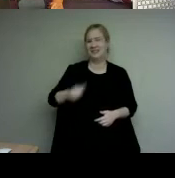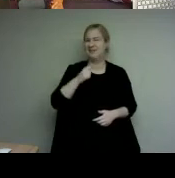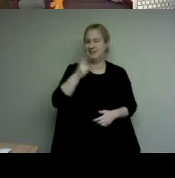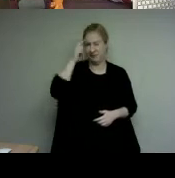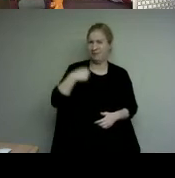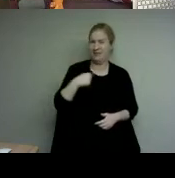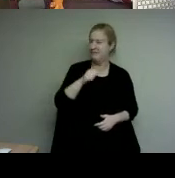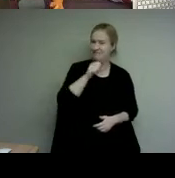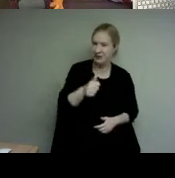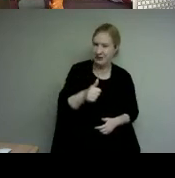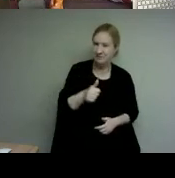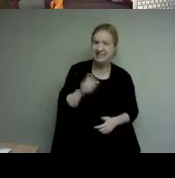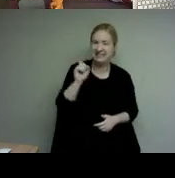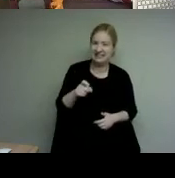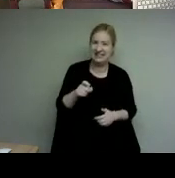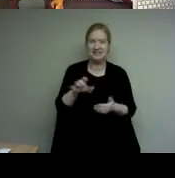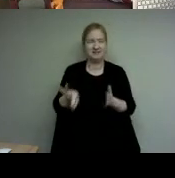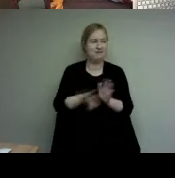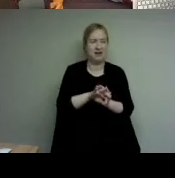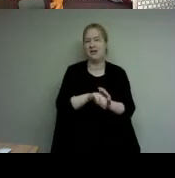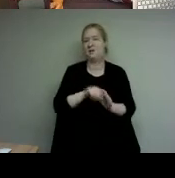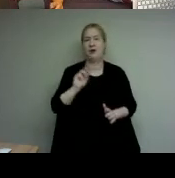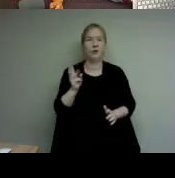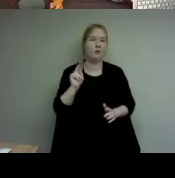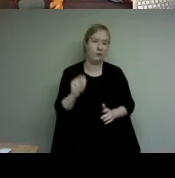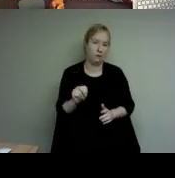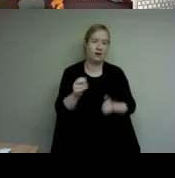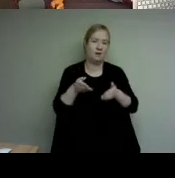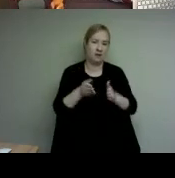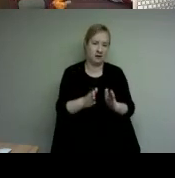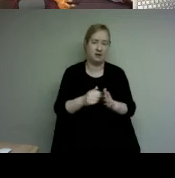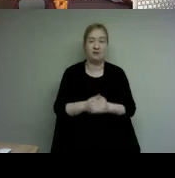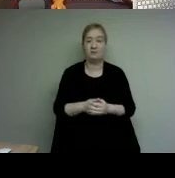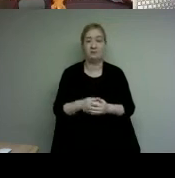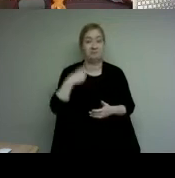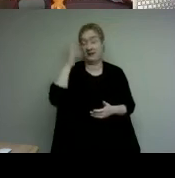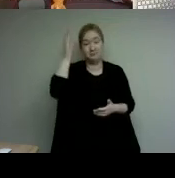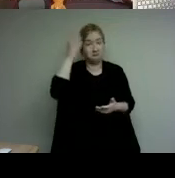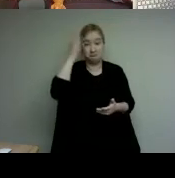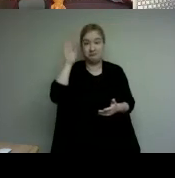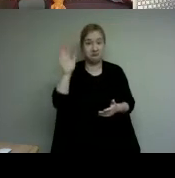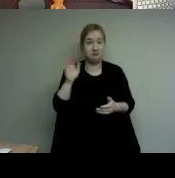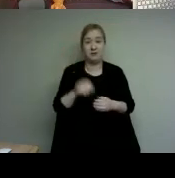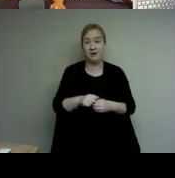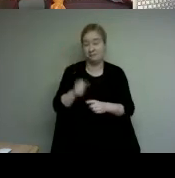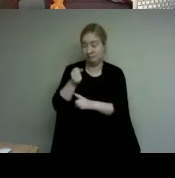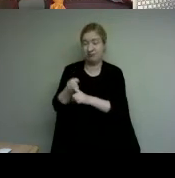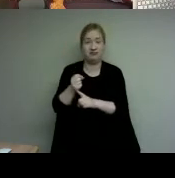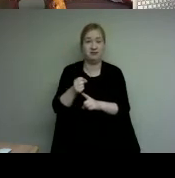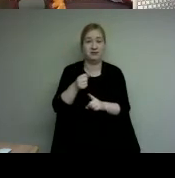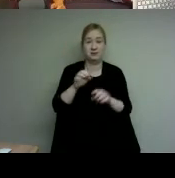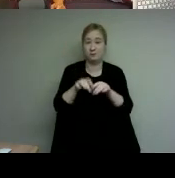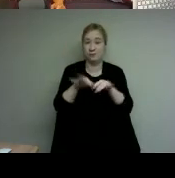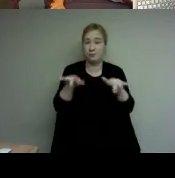on my own little did i know i was causing a ripple effect of my own my parents were willing to support me